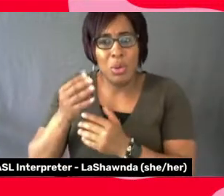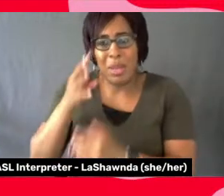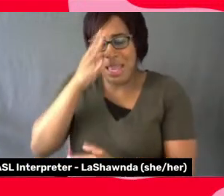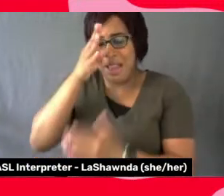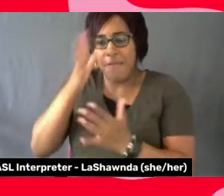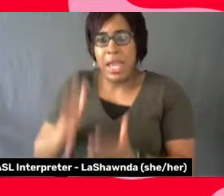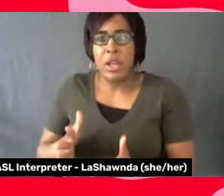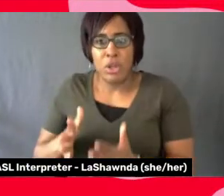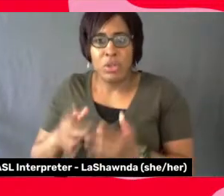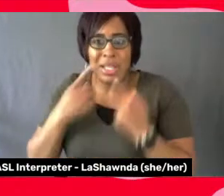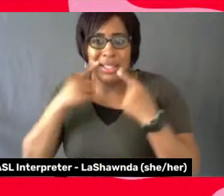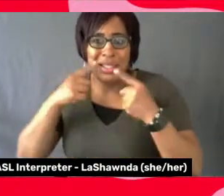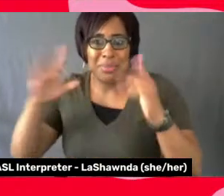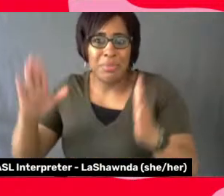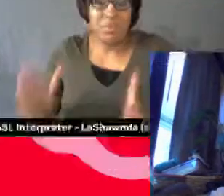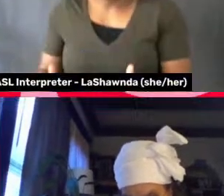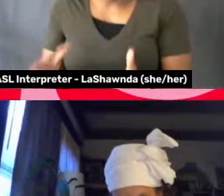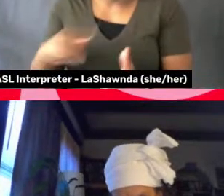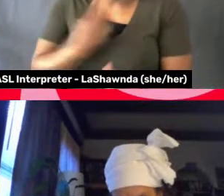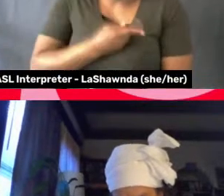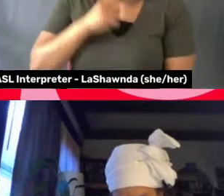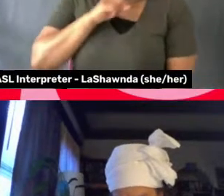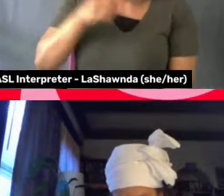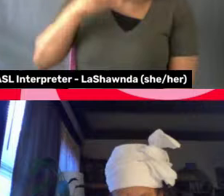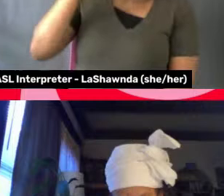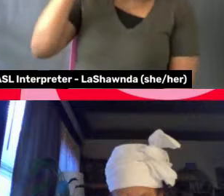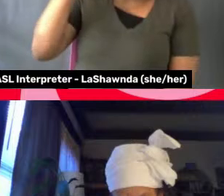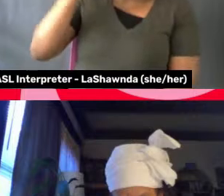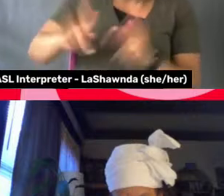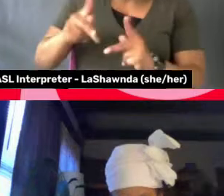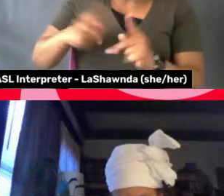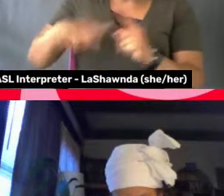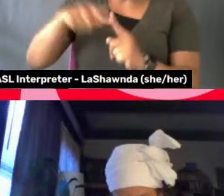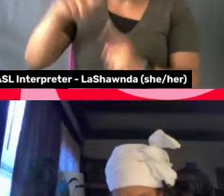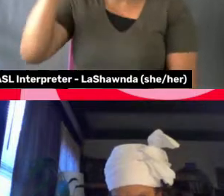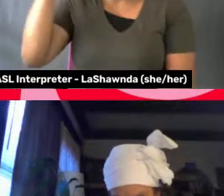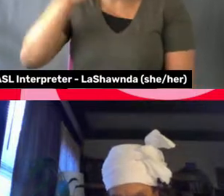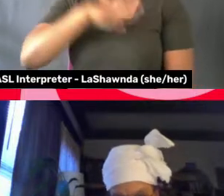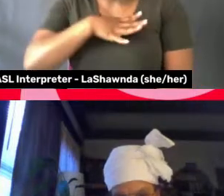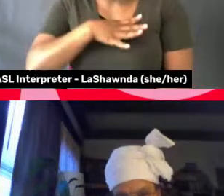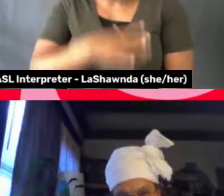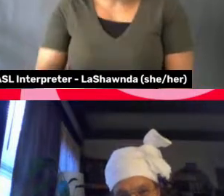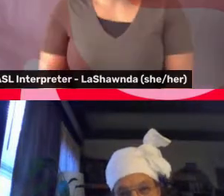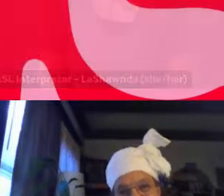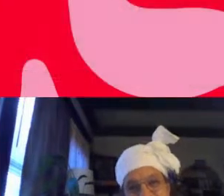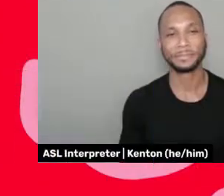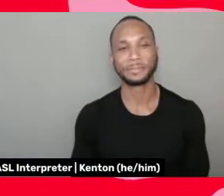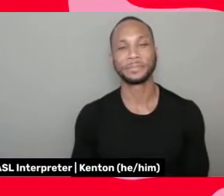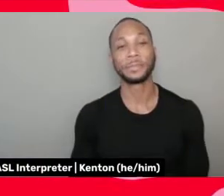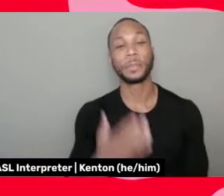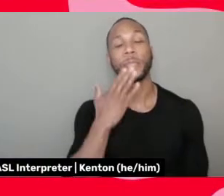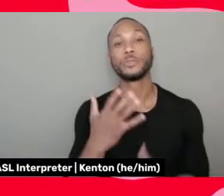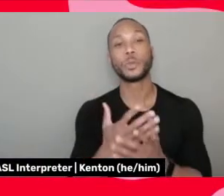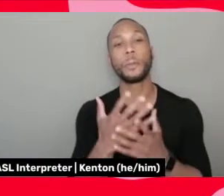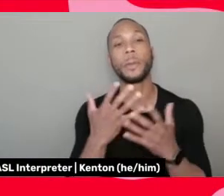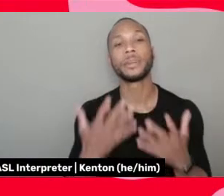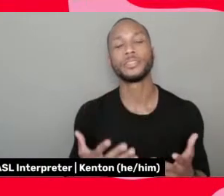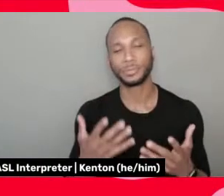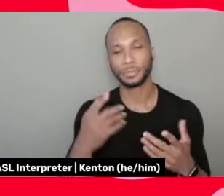Black people and as Black women. Thank you so, so much. And I agree that,